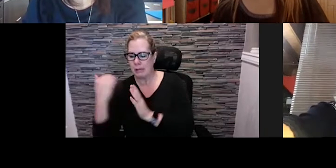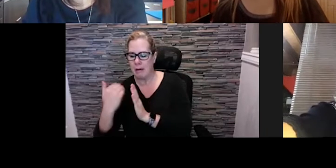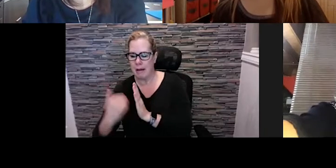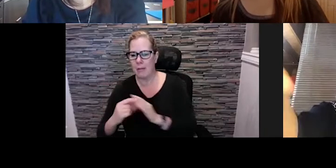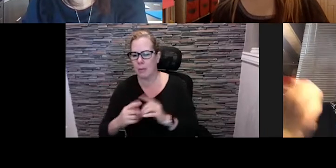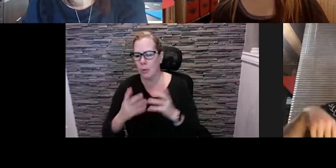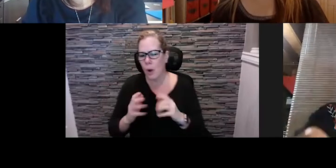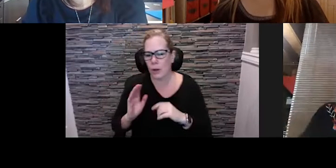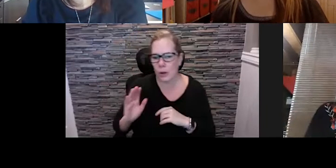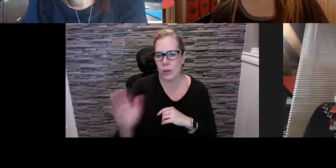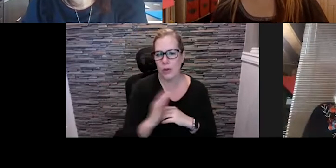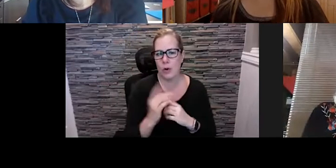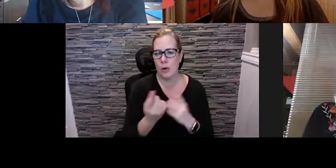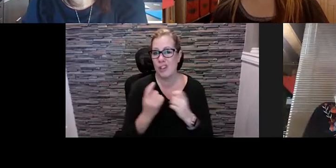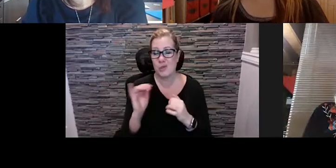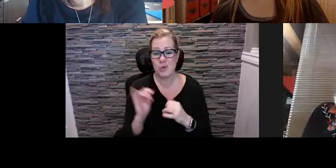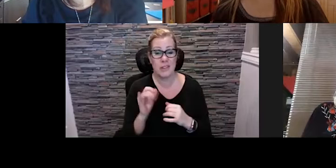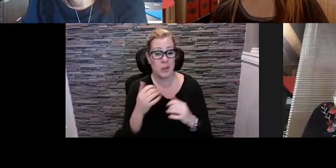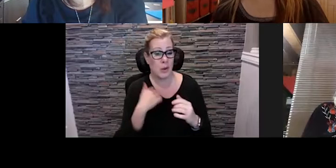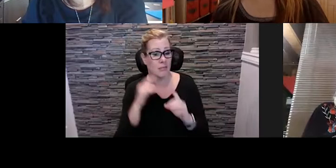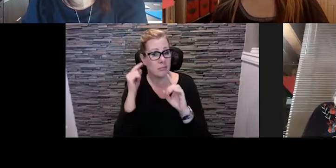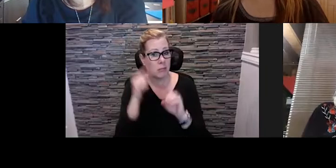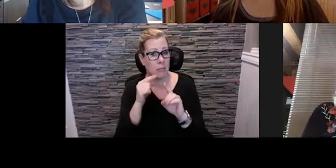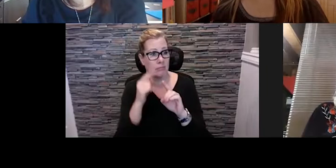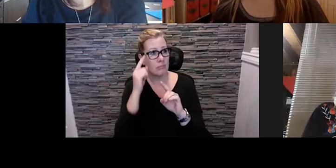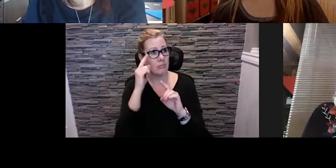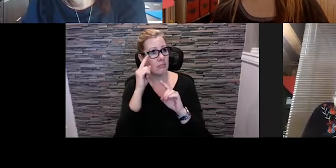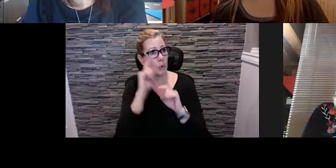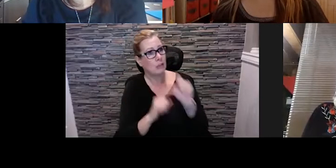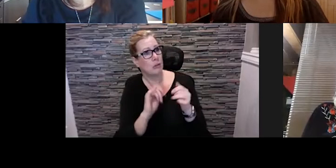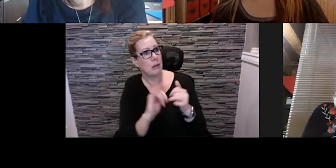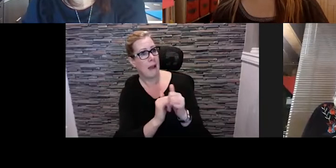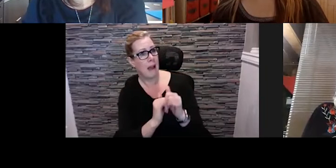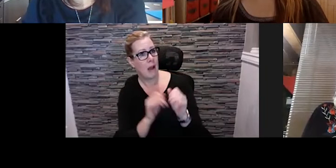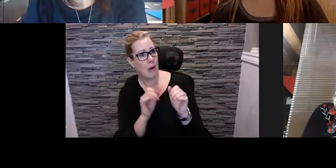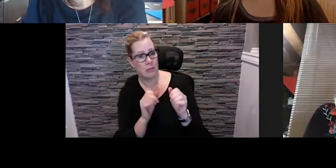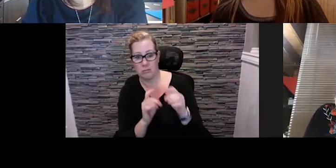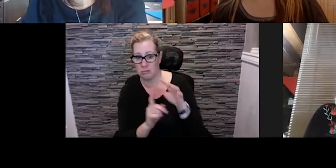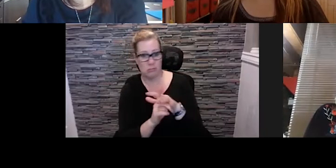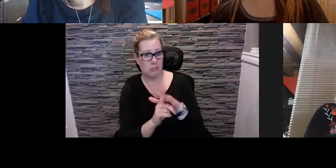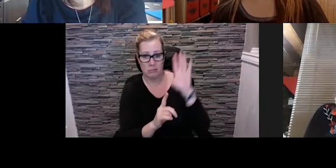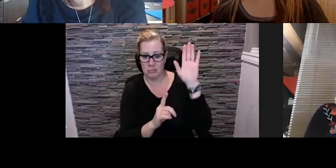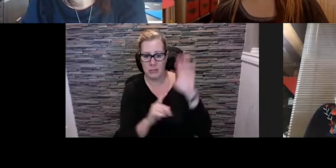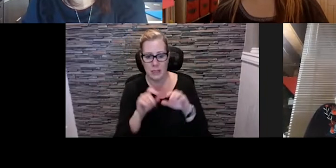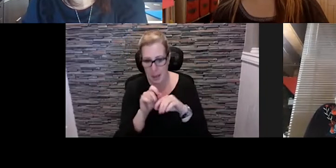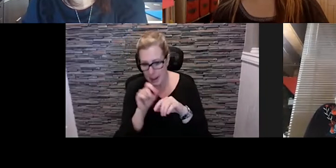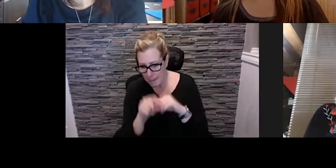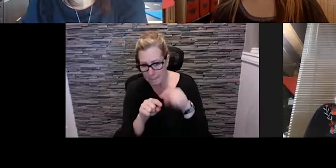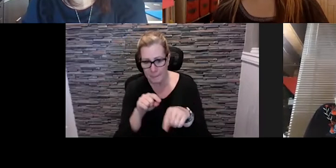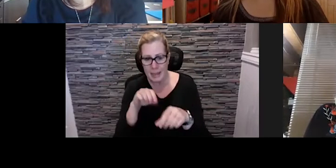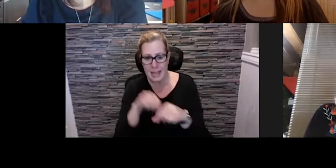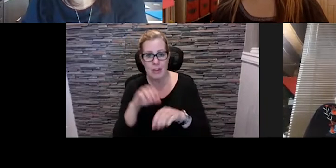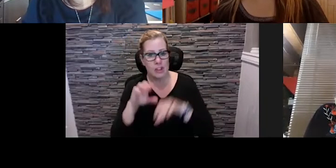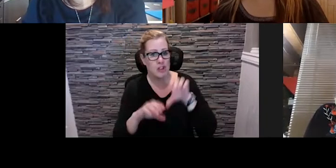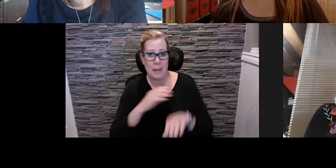And so, if you have a specific question that pops in your mind throughout this conversation, please make sure you either send them to the group